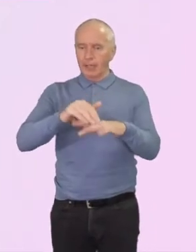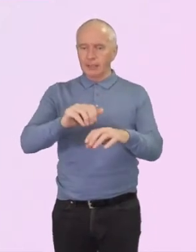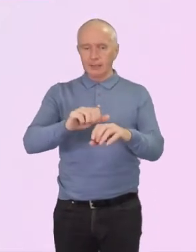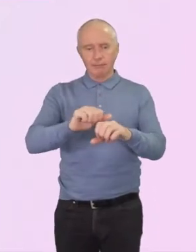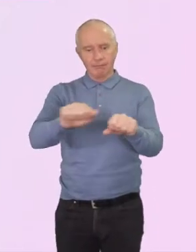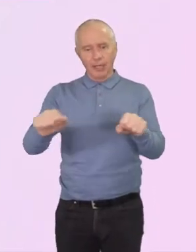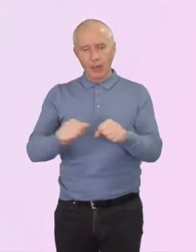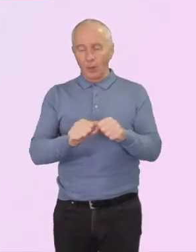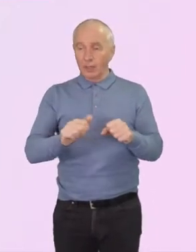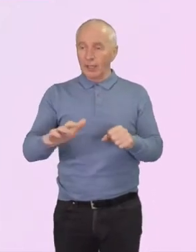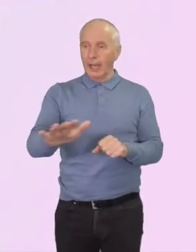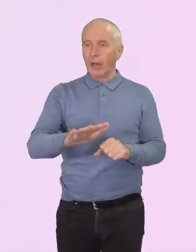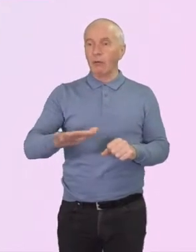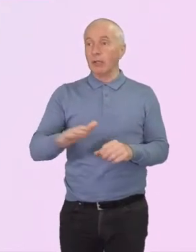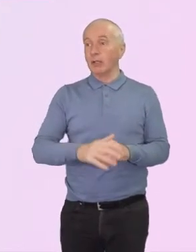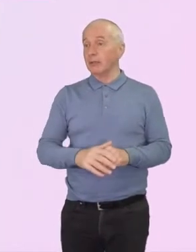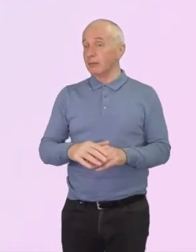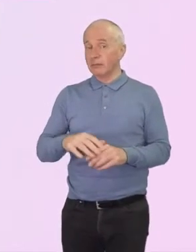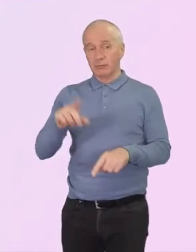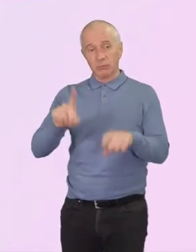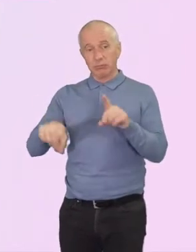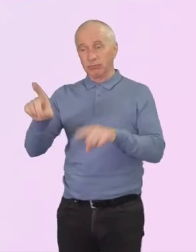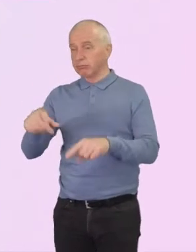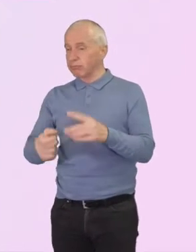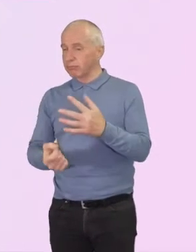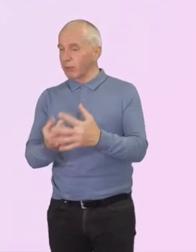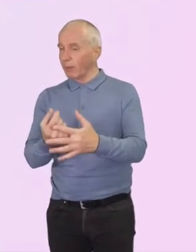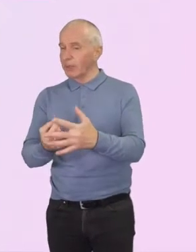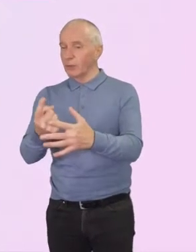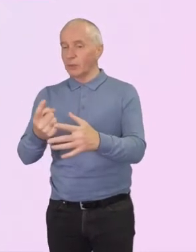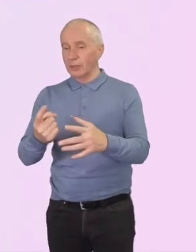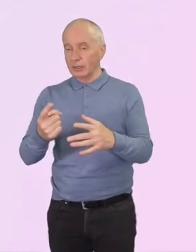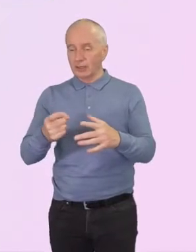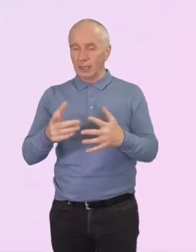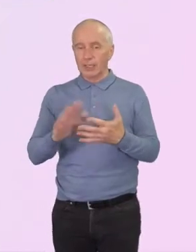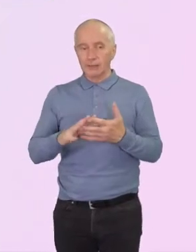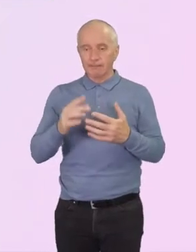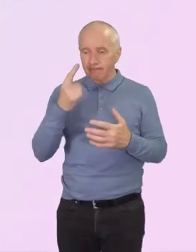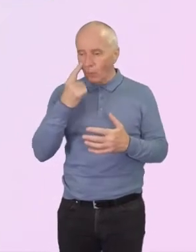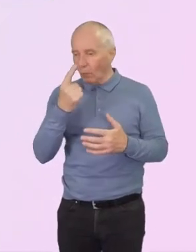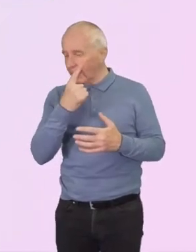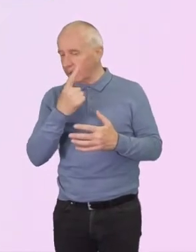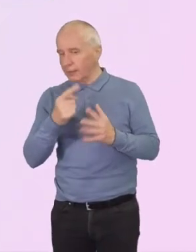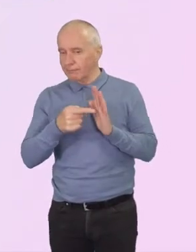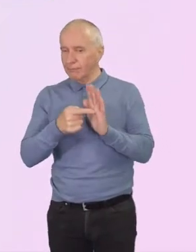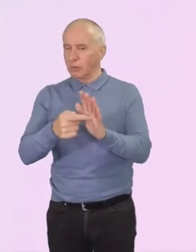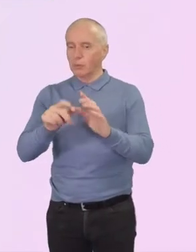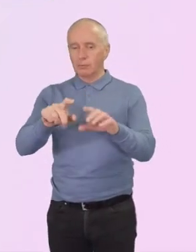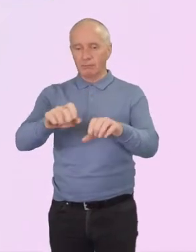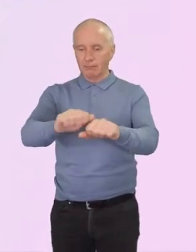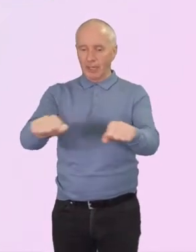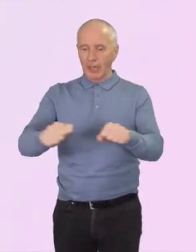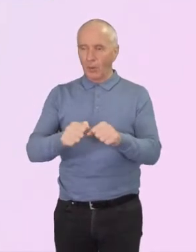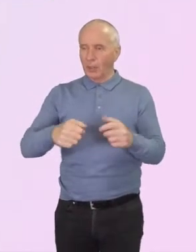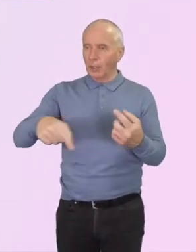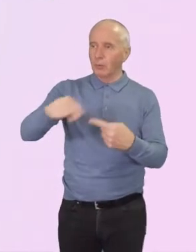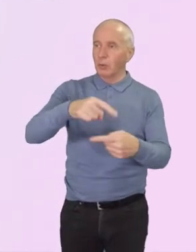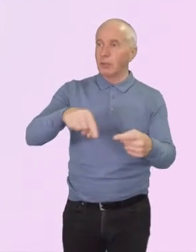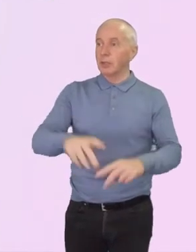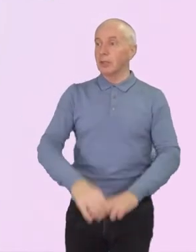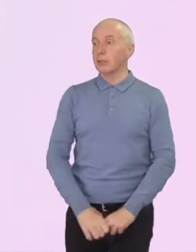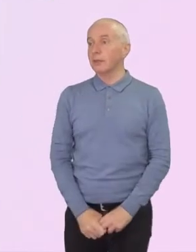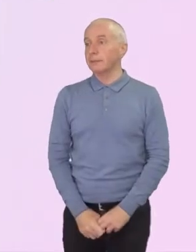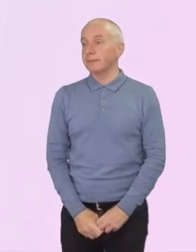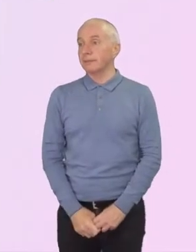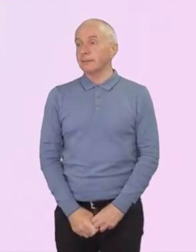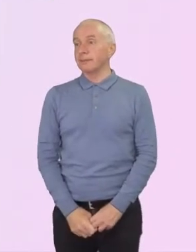activities have created opportunities to witness to our community about what we are doing and why. So after going on